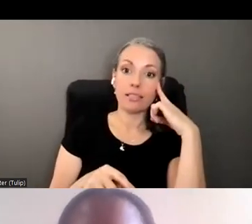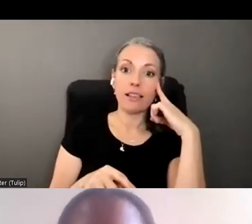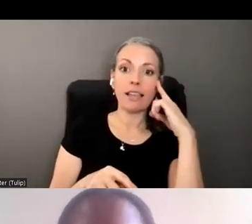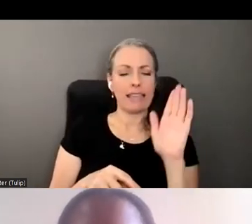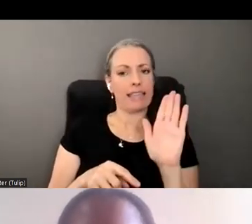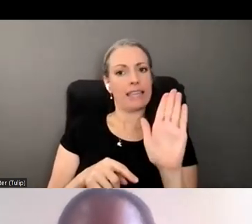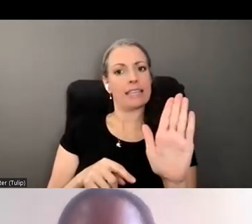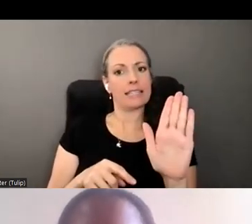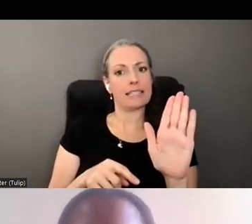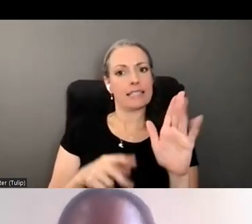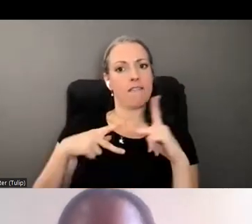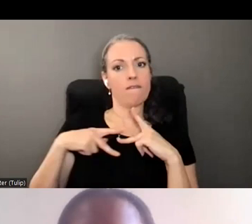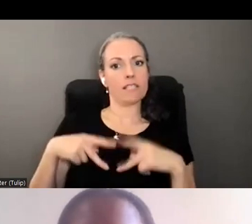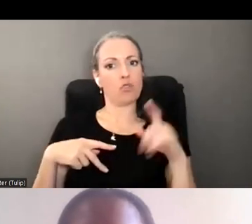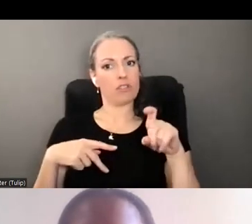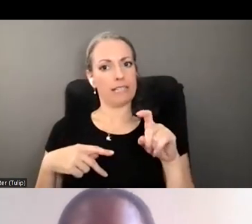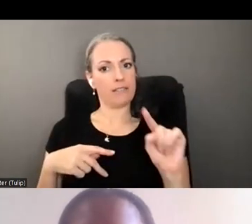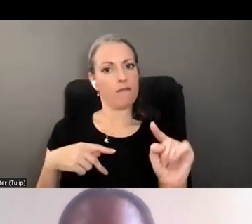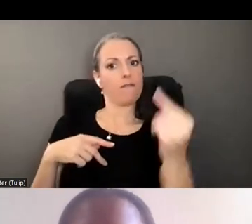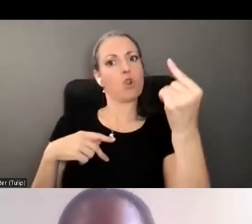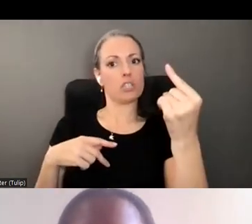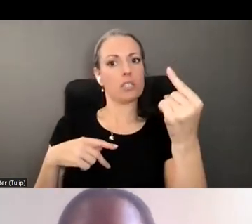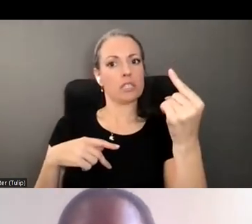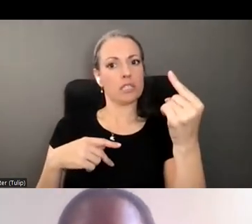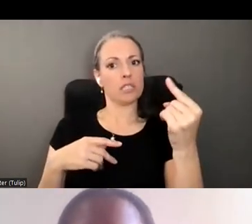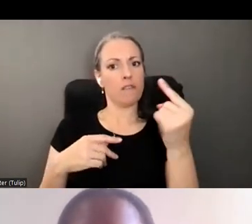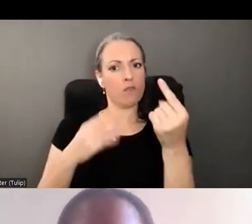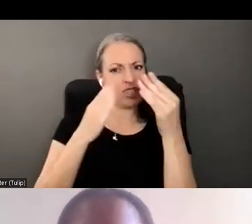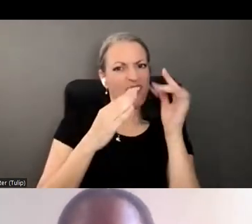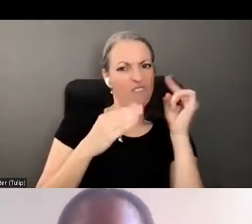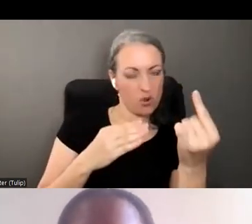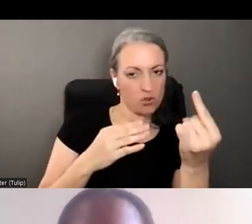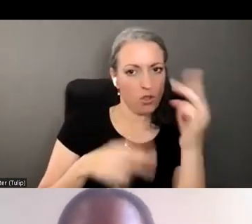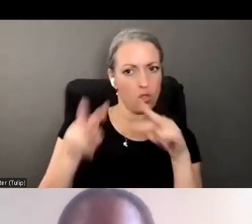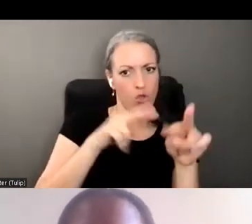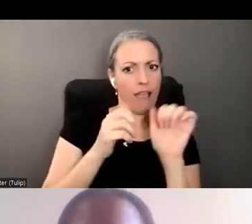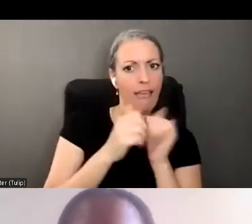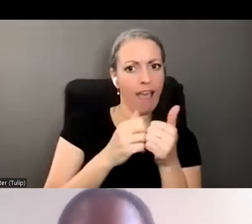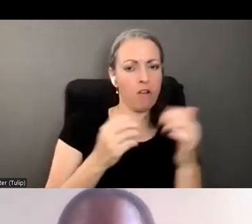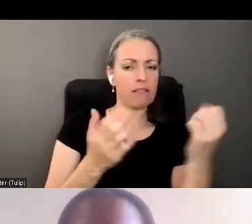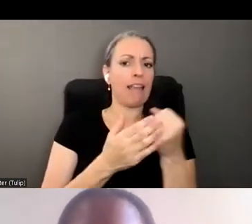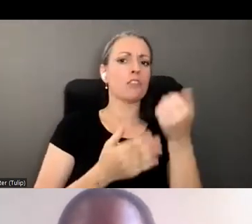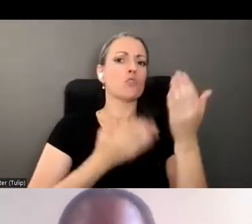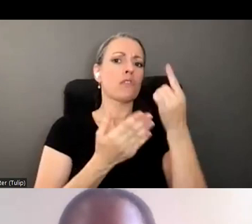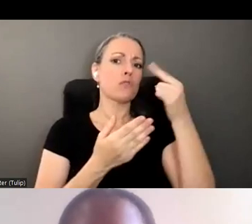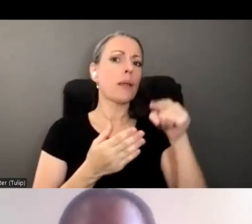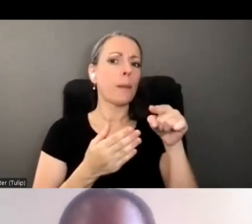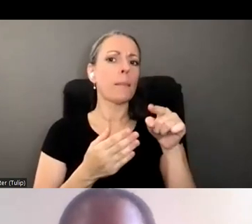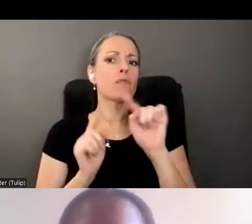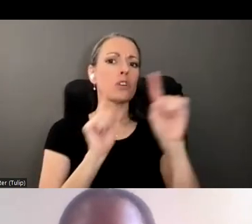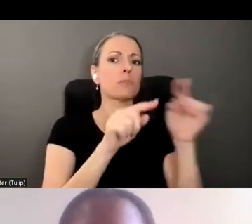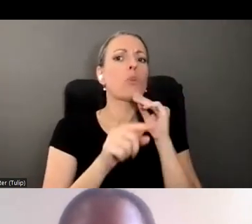physical needs now would be center. So looking at how we could get him the services to get him back in his home,